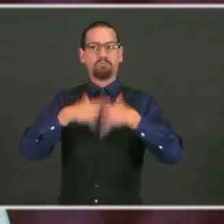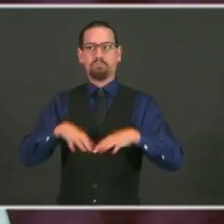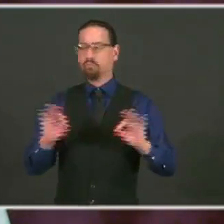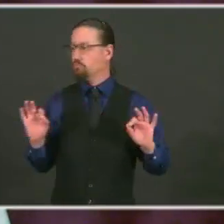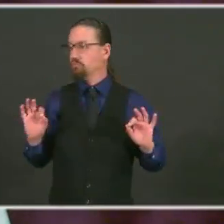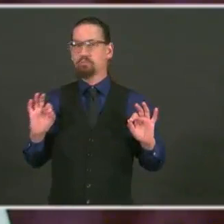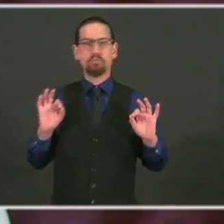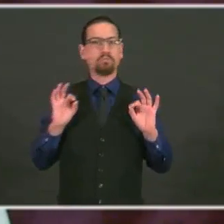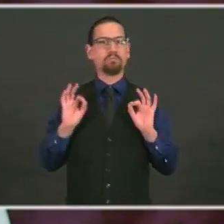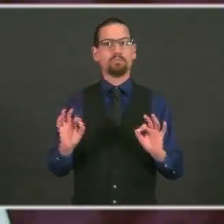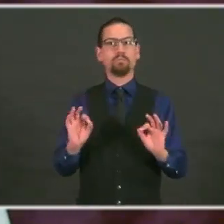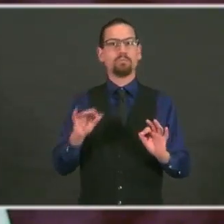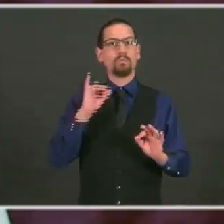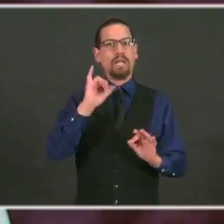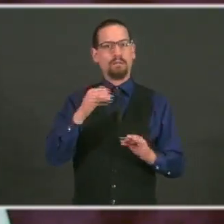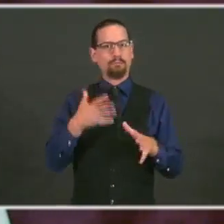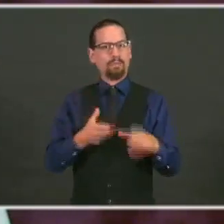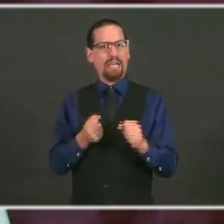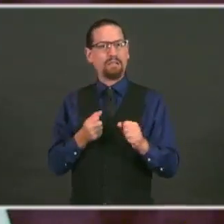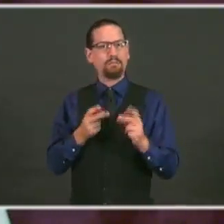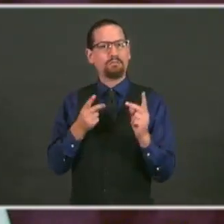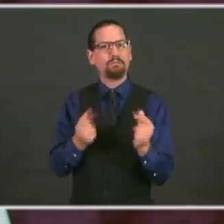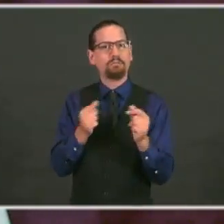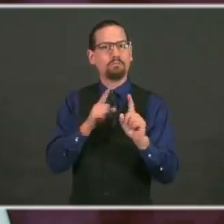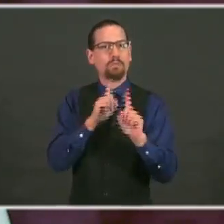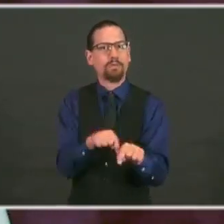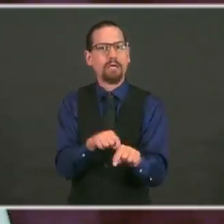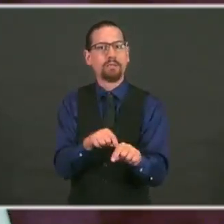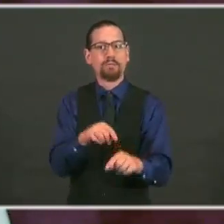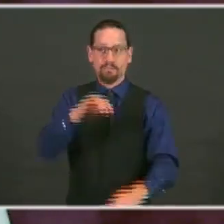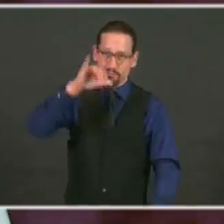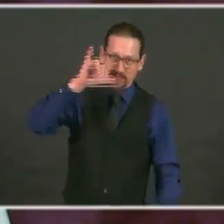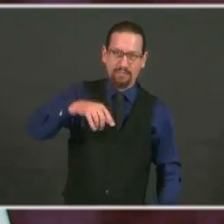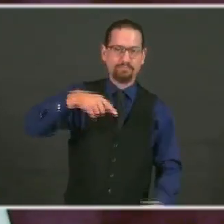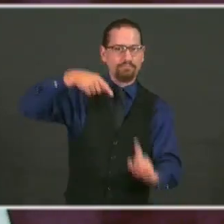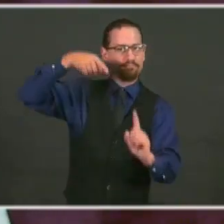case is the key to keeping a lid on the virus.